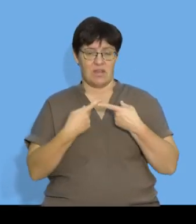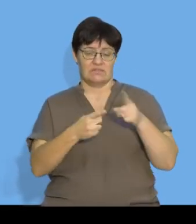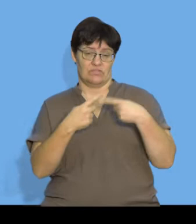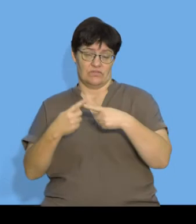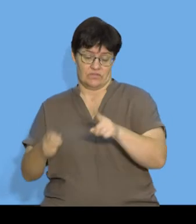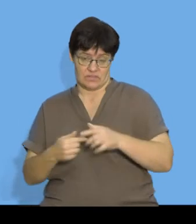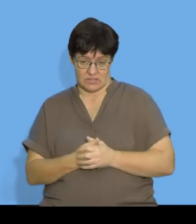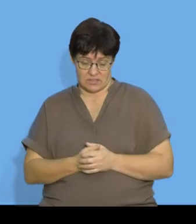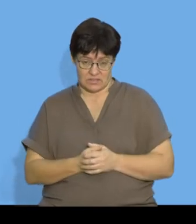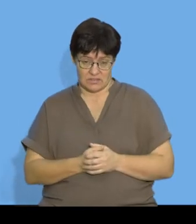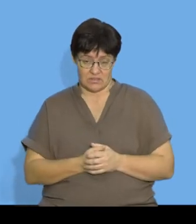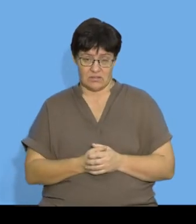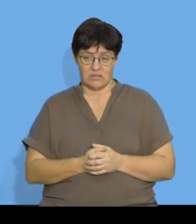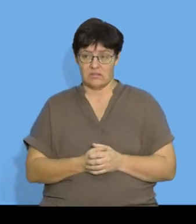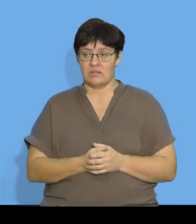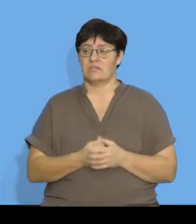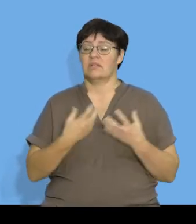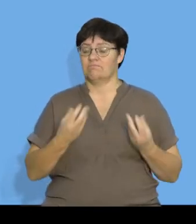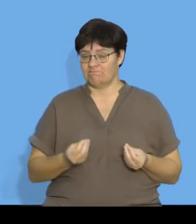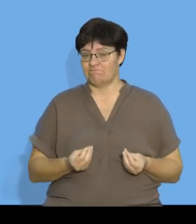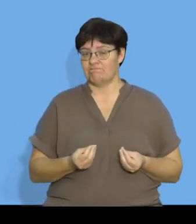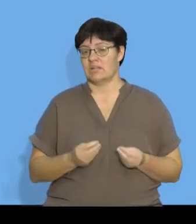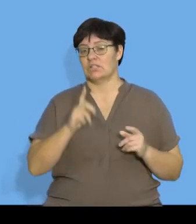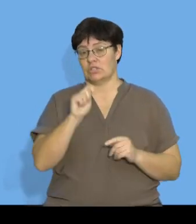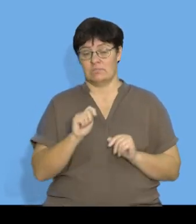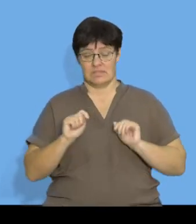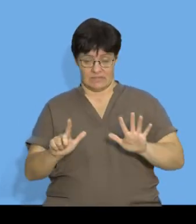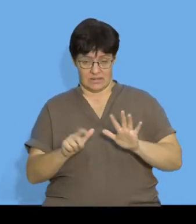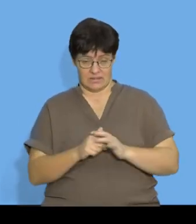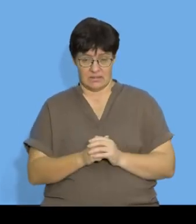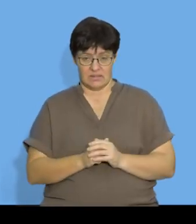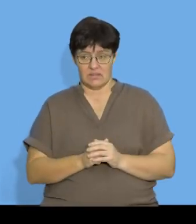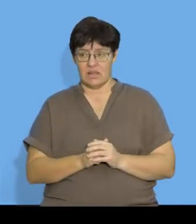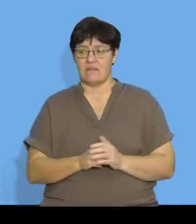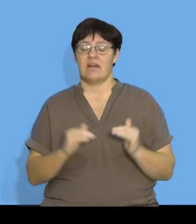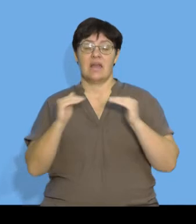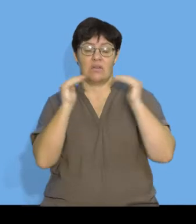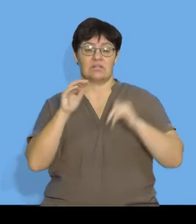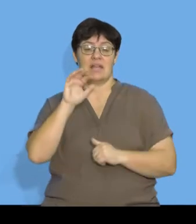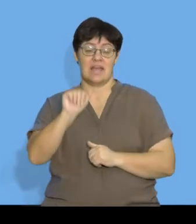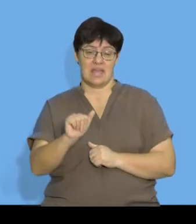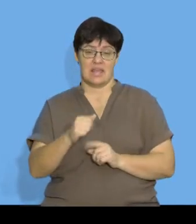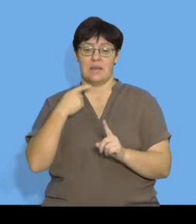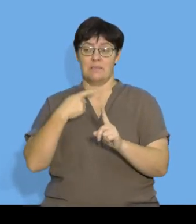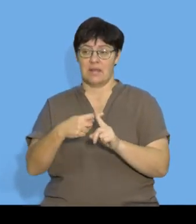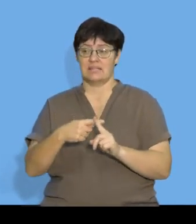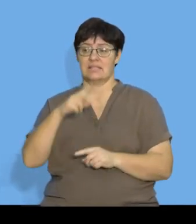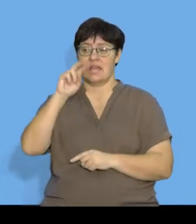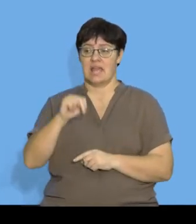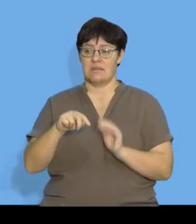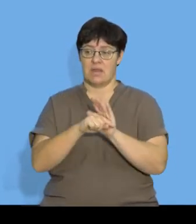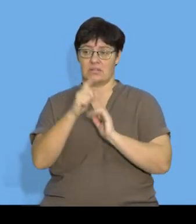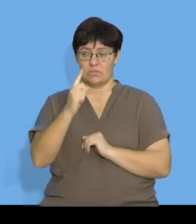in terms of their differences so we discussed that if I were to write term 7 this would be equal to A plus